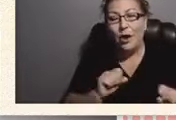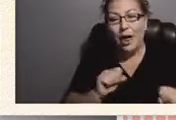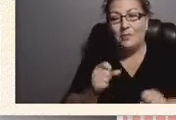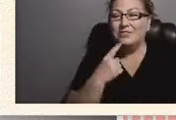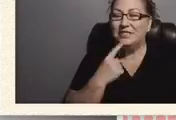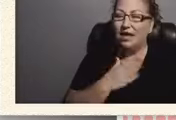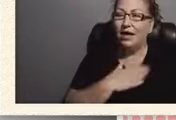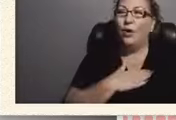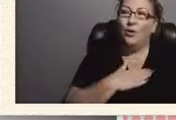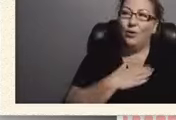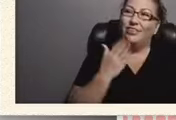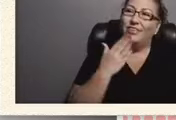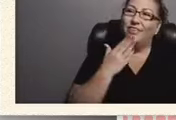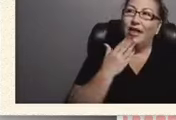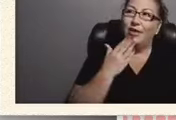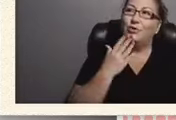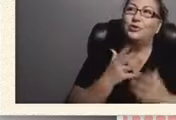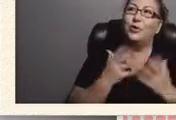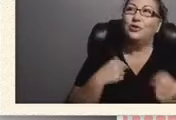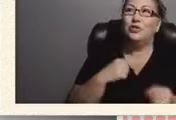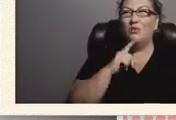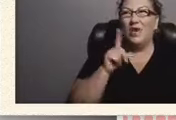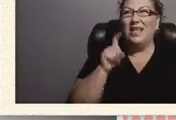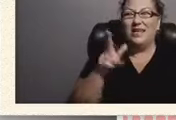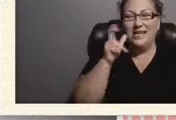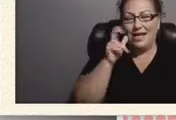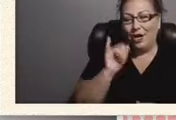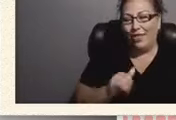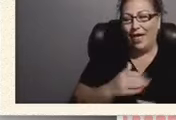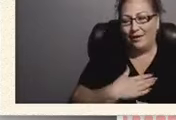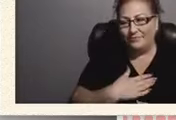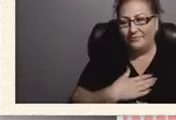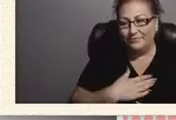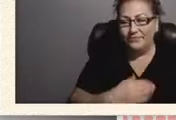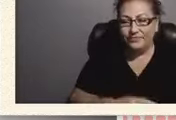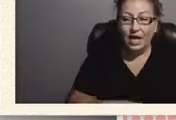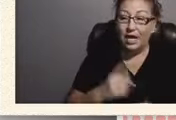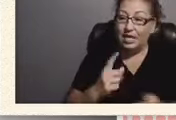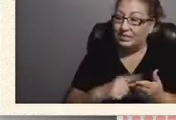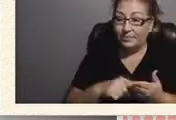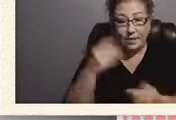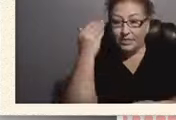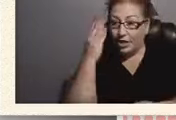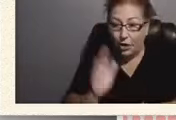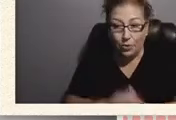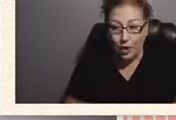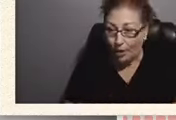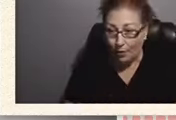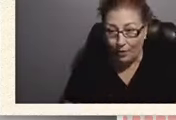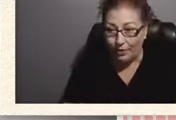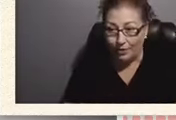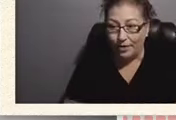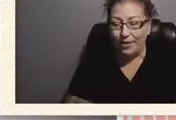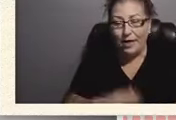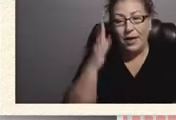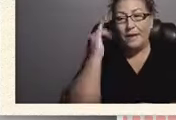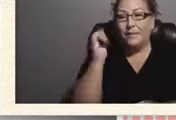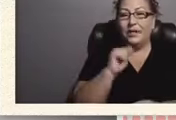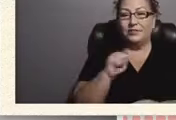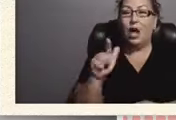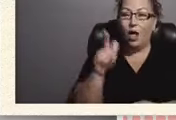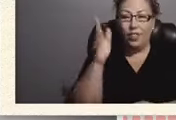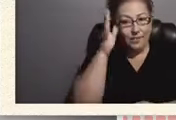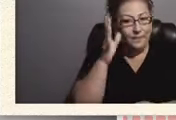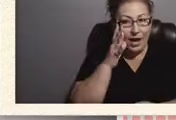so much i really needed to hear that sometimes they don't know because all the parents of the kids